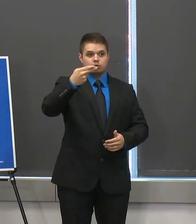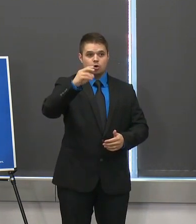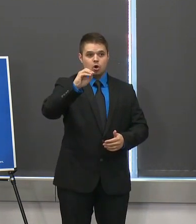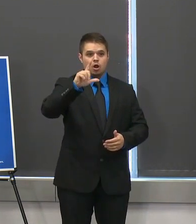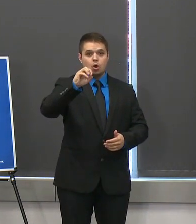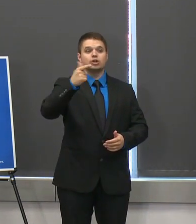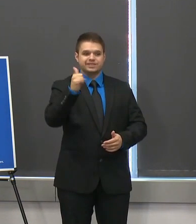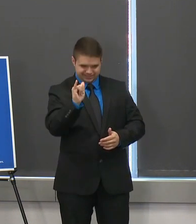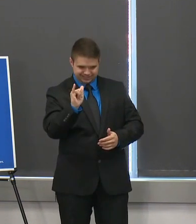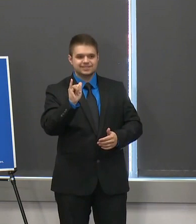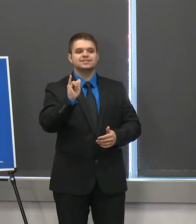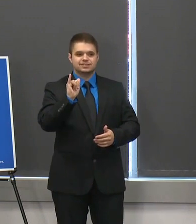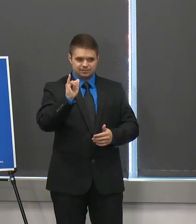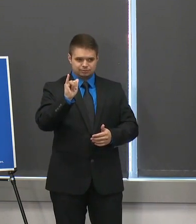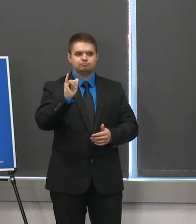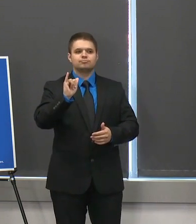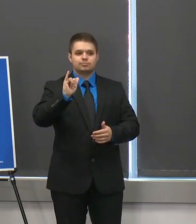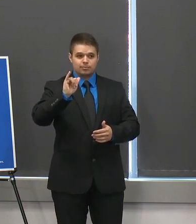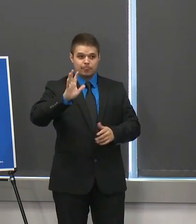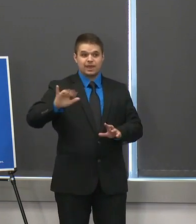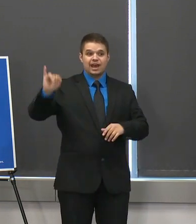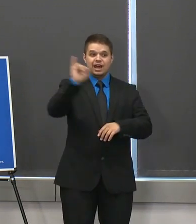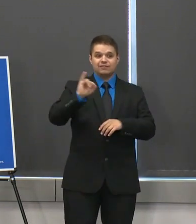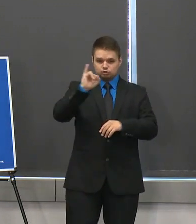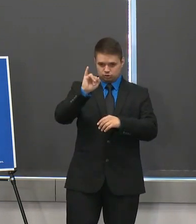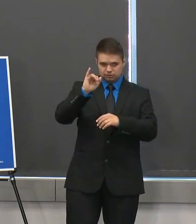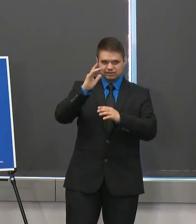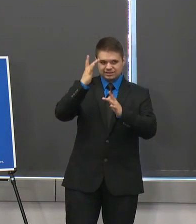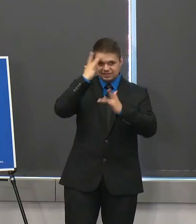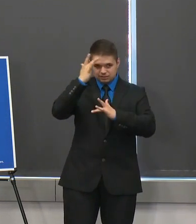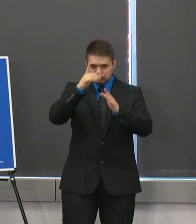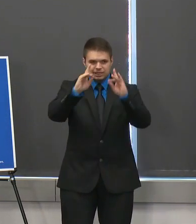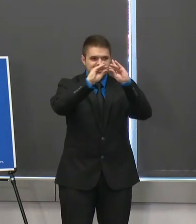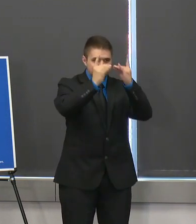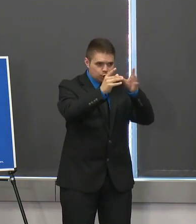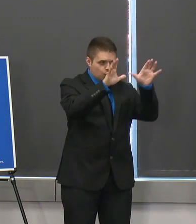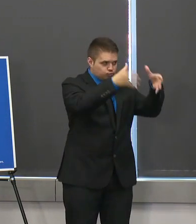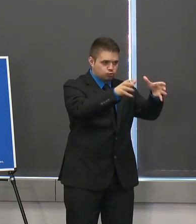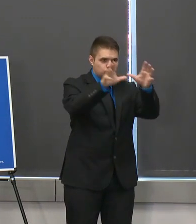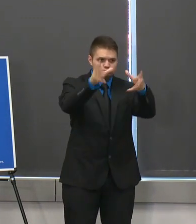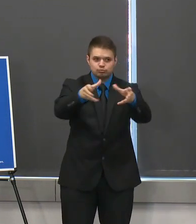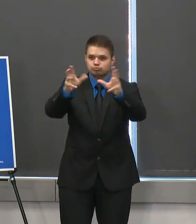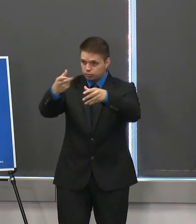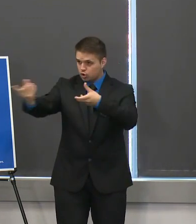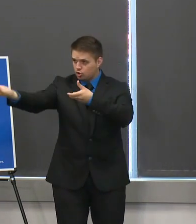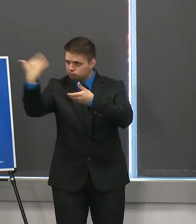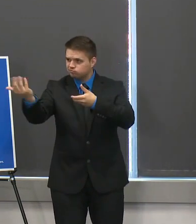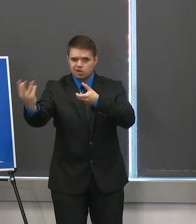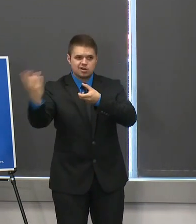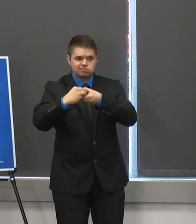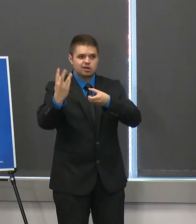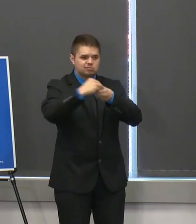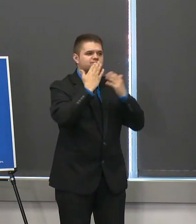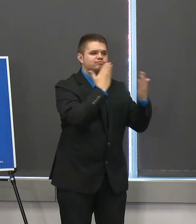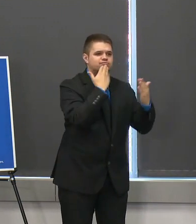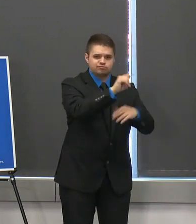collaborators from infectious disease as well as our experts at our vaccine and gene therapy institute finally i'd like to thank we'd